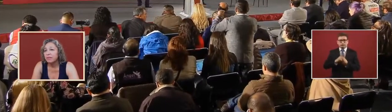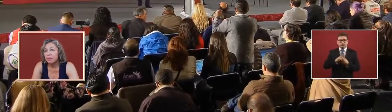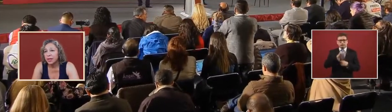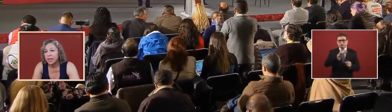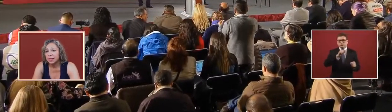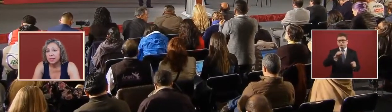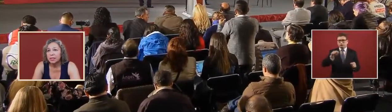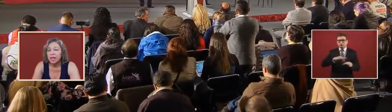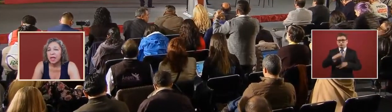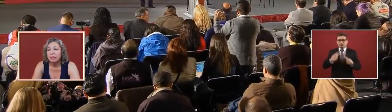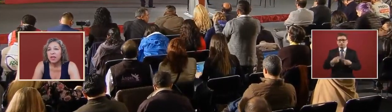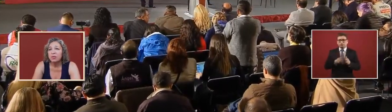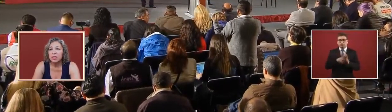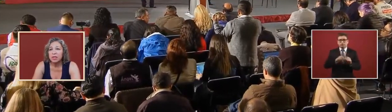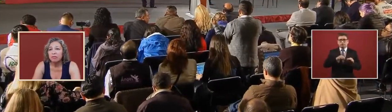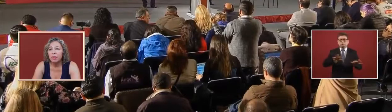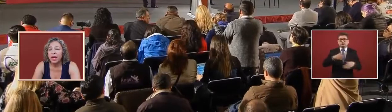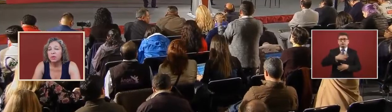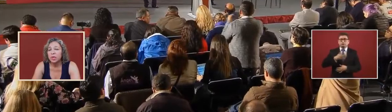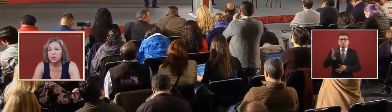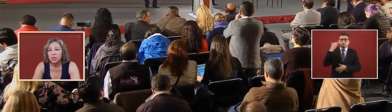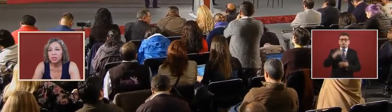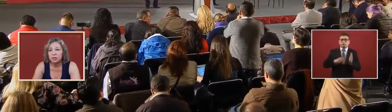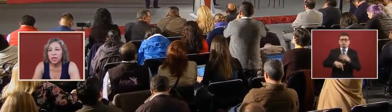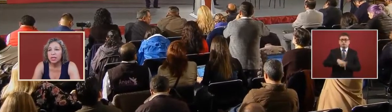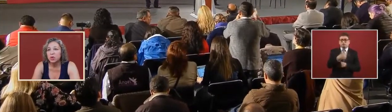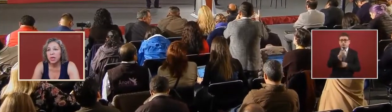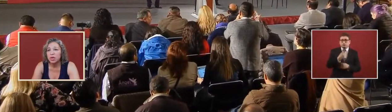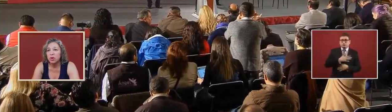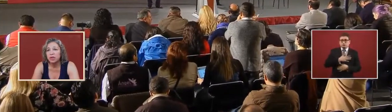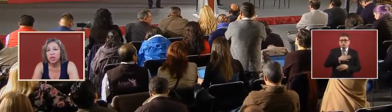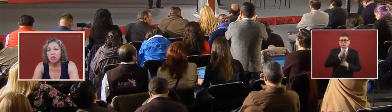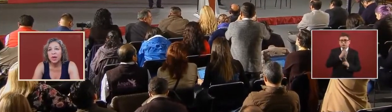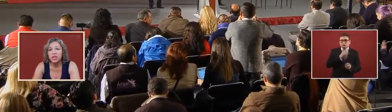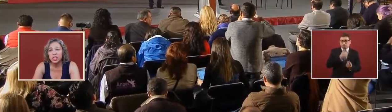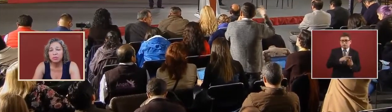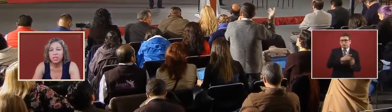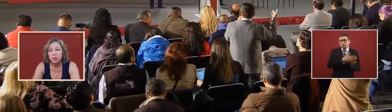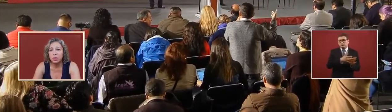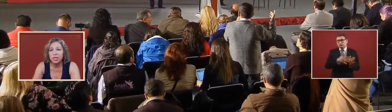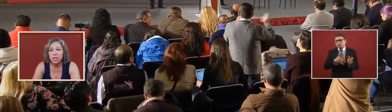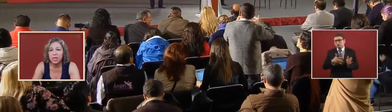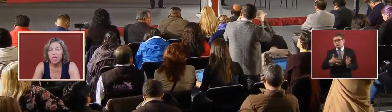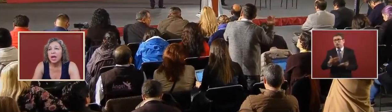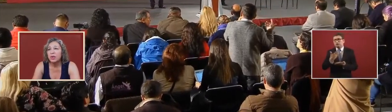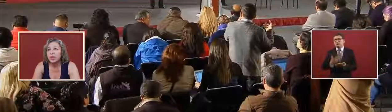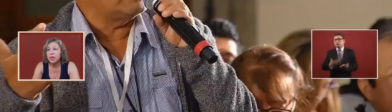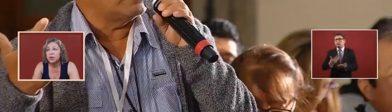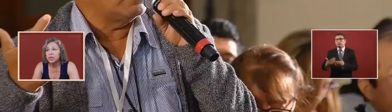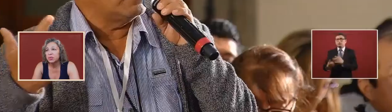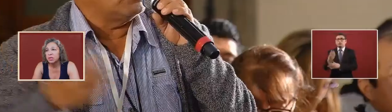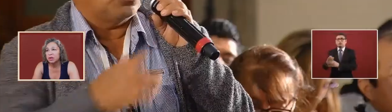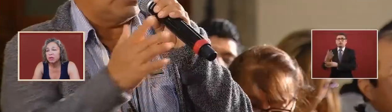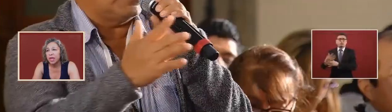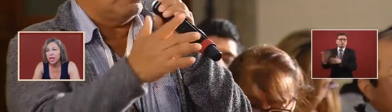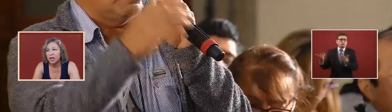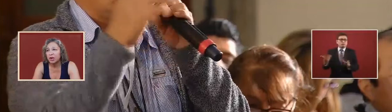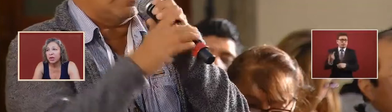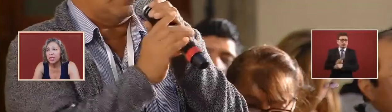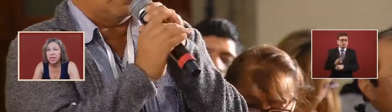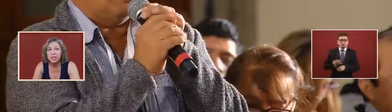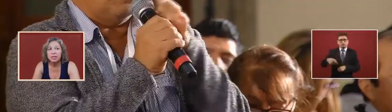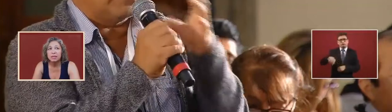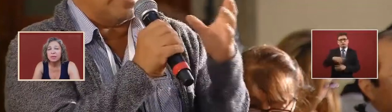a lot of cases if they don't resolve mine which was in 2012 can you imagine mr president how are they going to resolve the